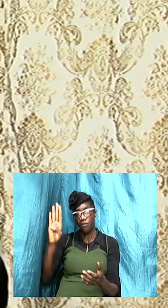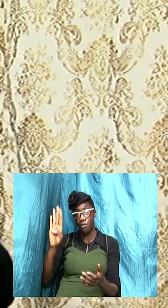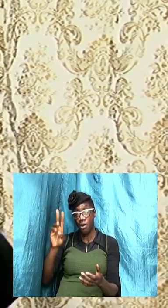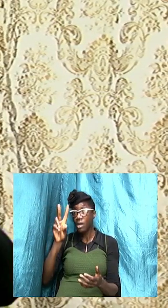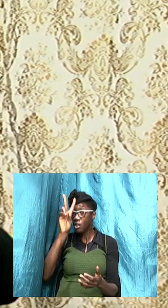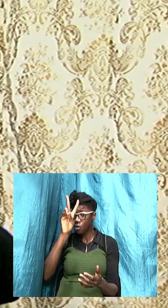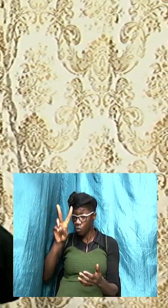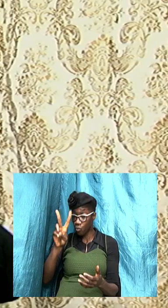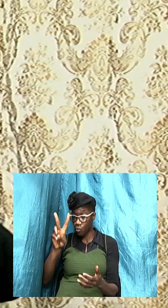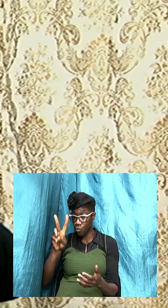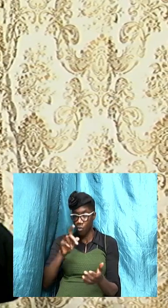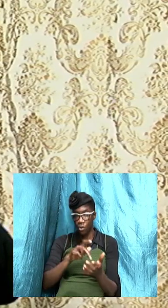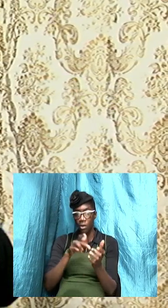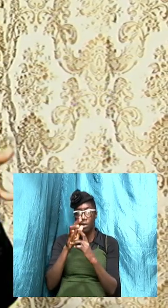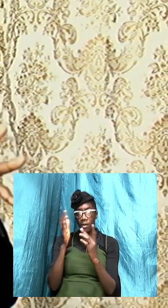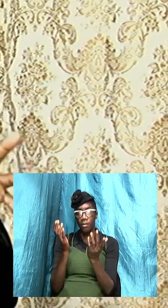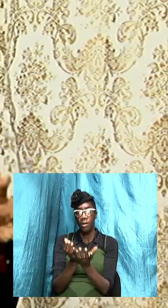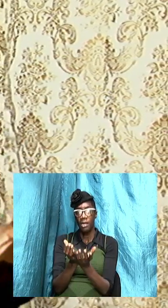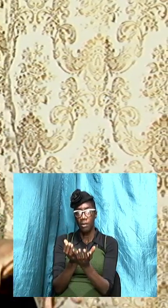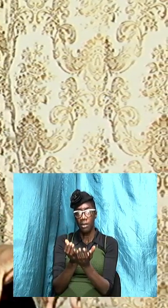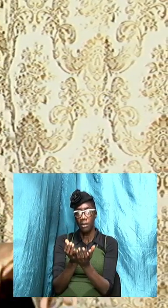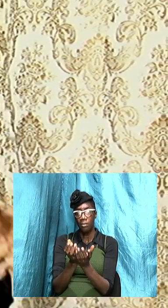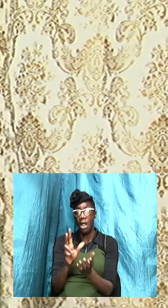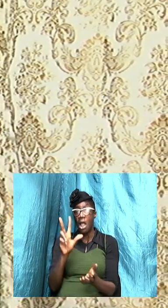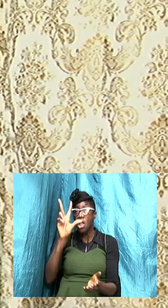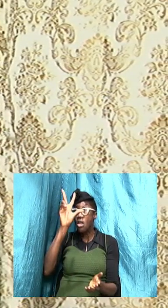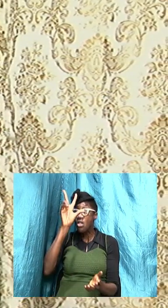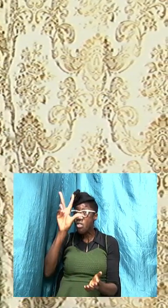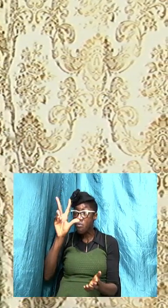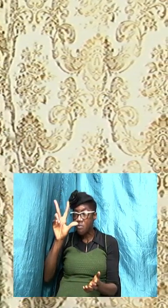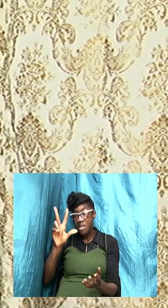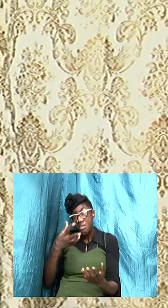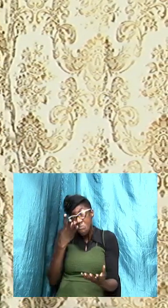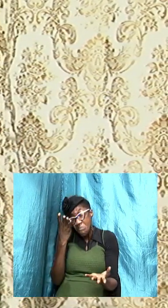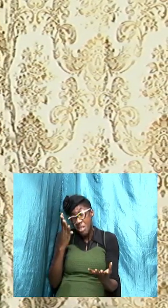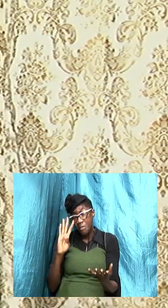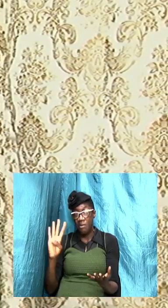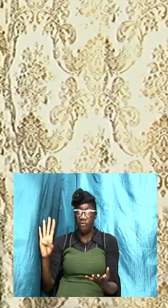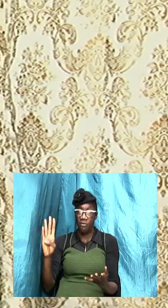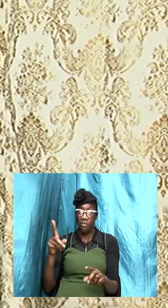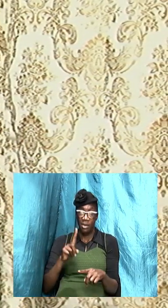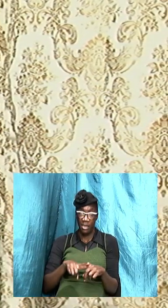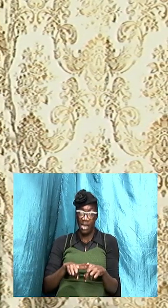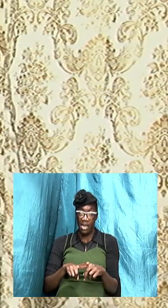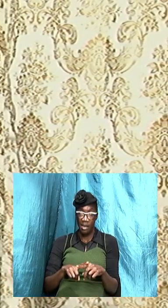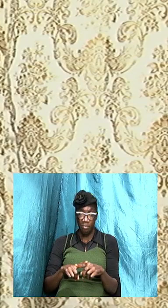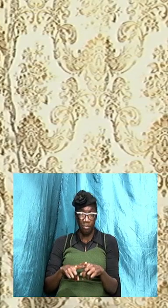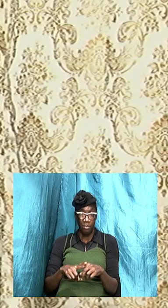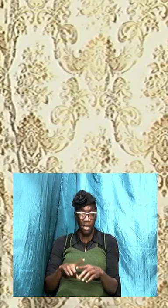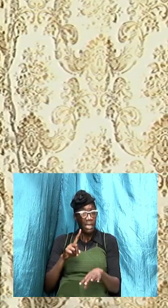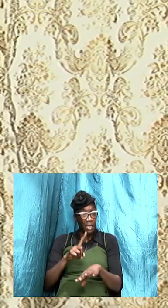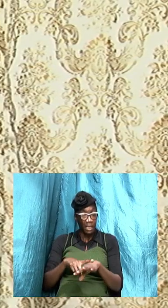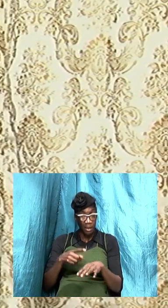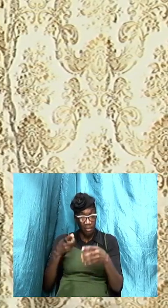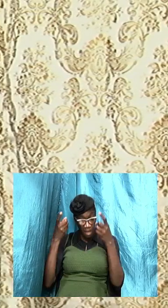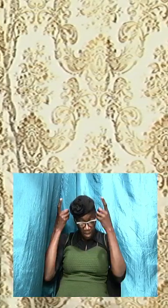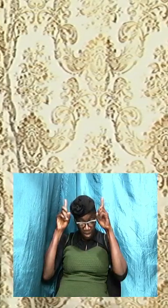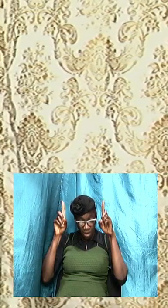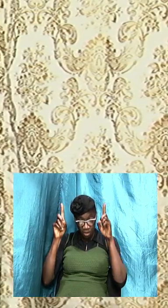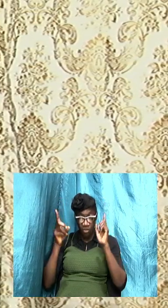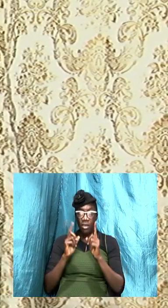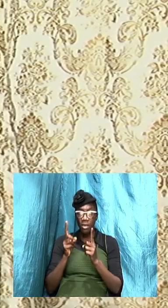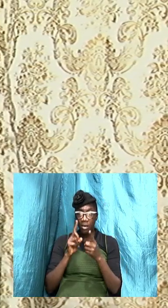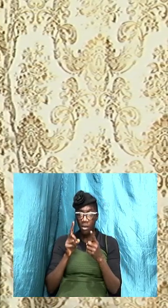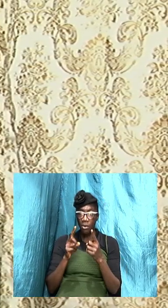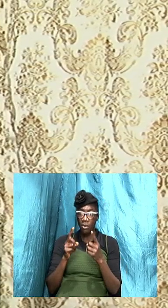they I think it's about three times or four times that the word doctrine was mentioned but if we take our time